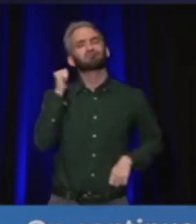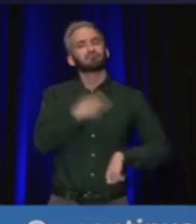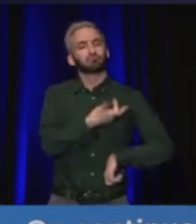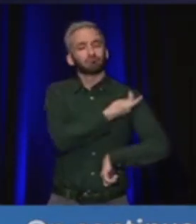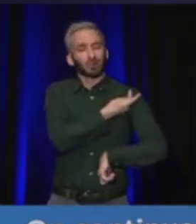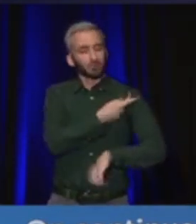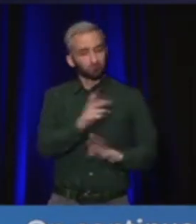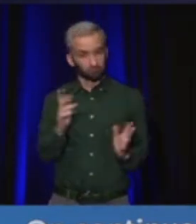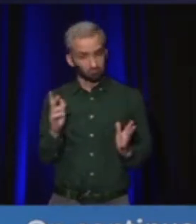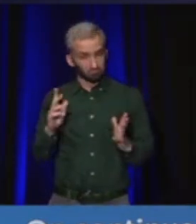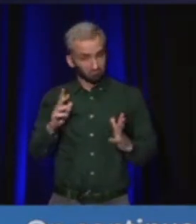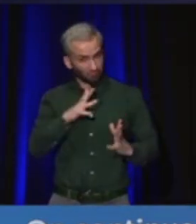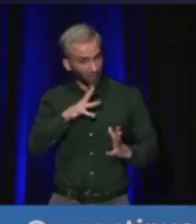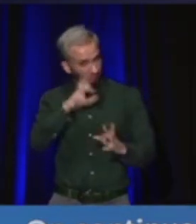to please stay home.